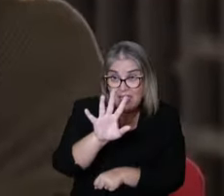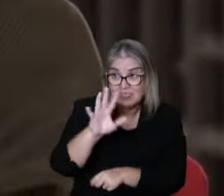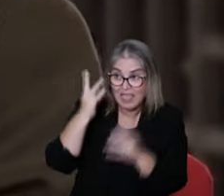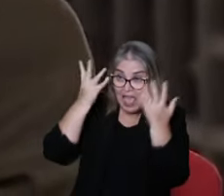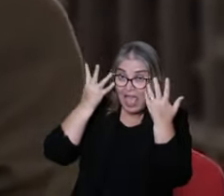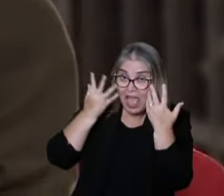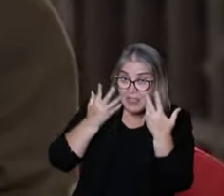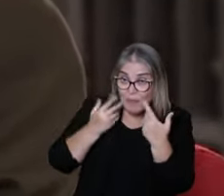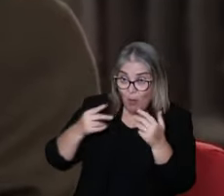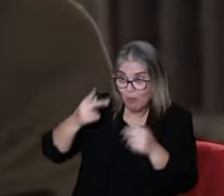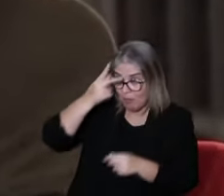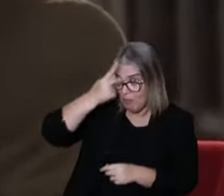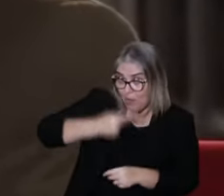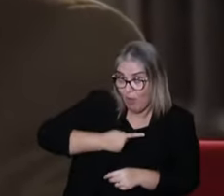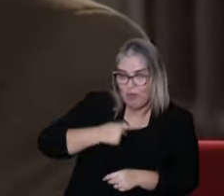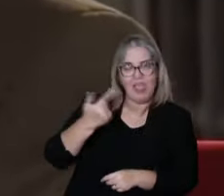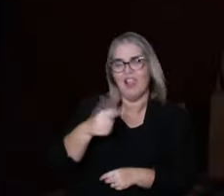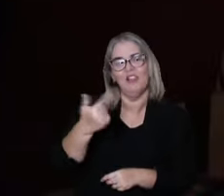nature.